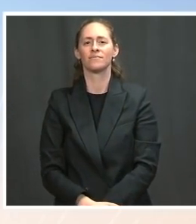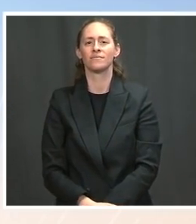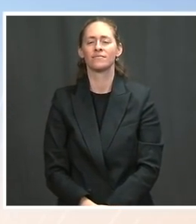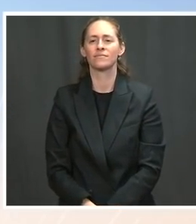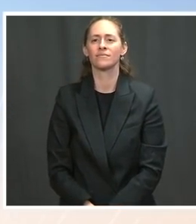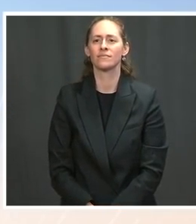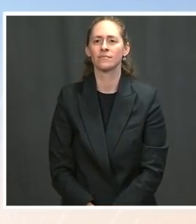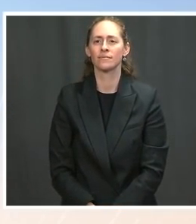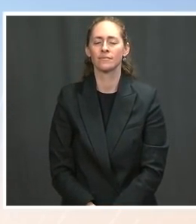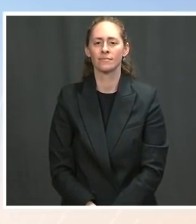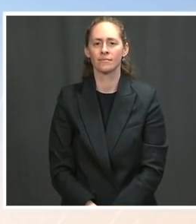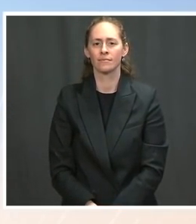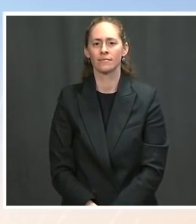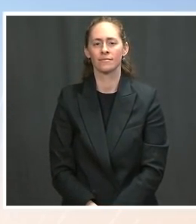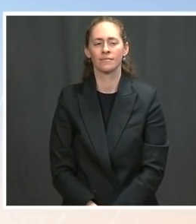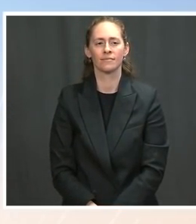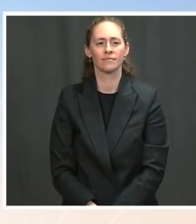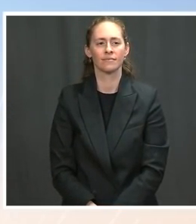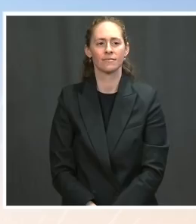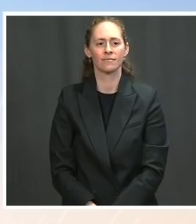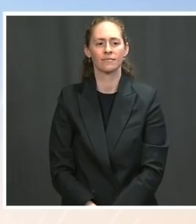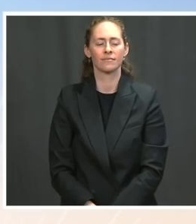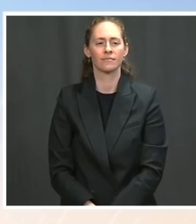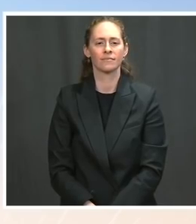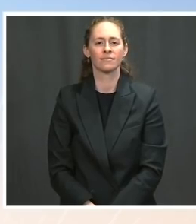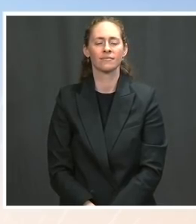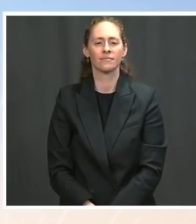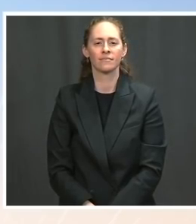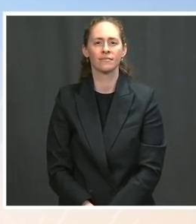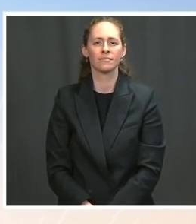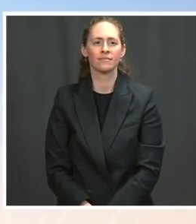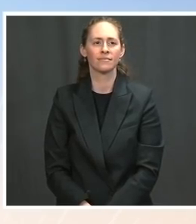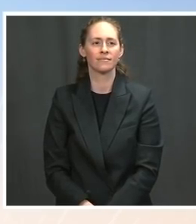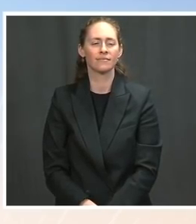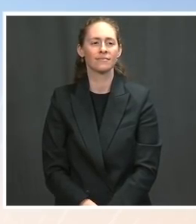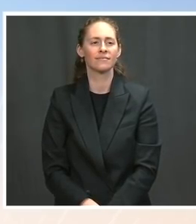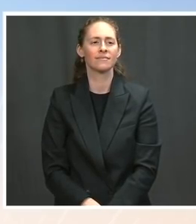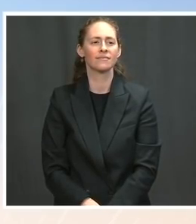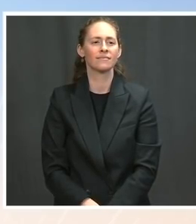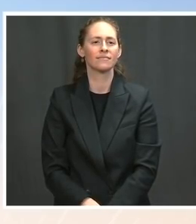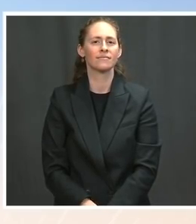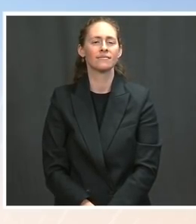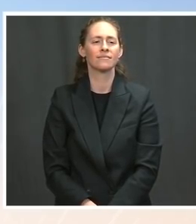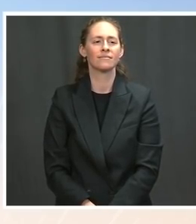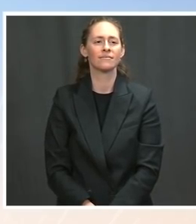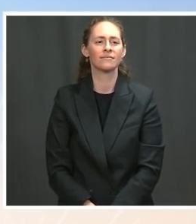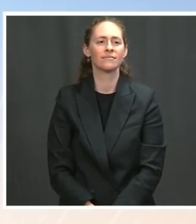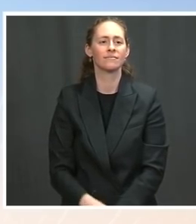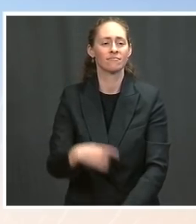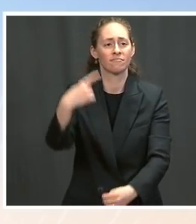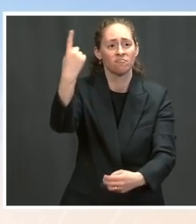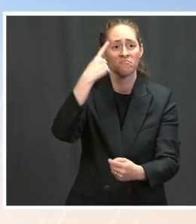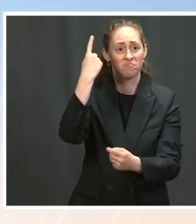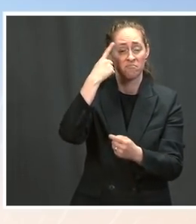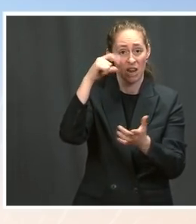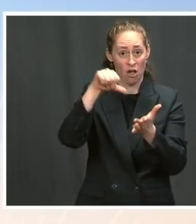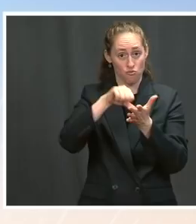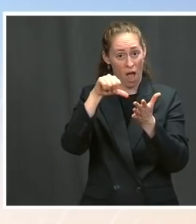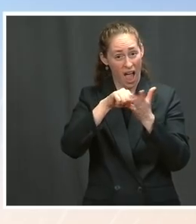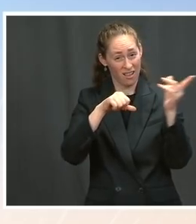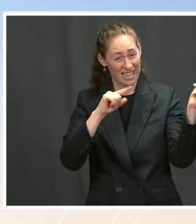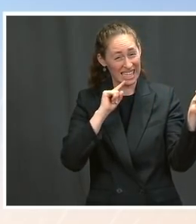asked President Biden if he believes the Iranians are serious about negotiation in Vienna. And he said, yes,